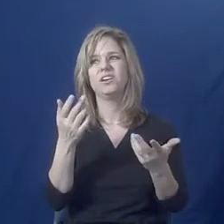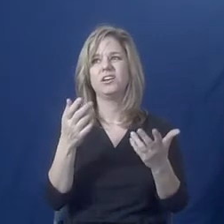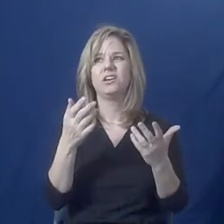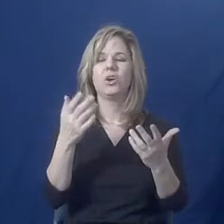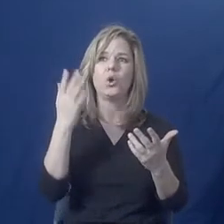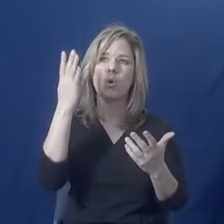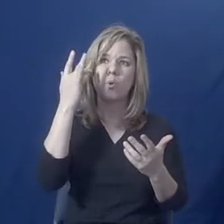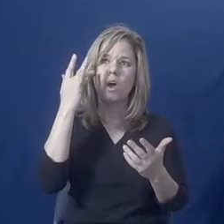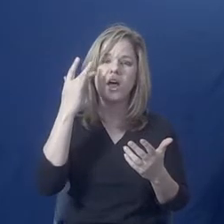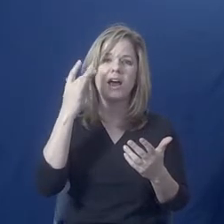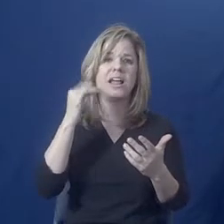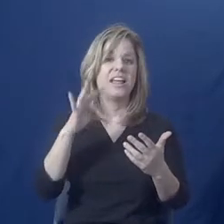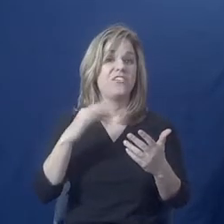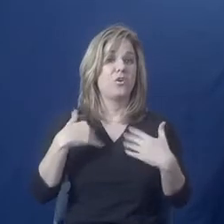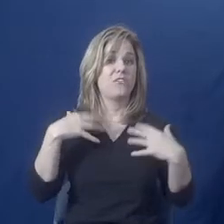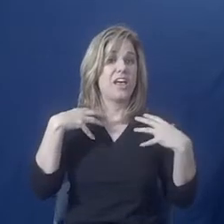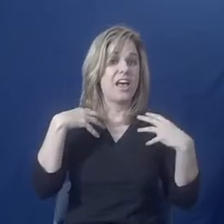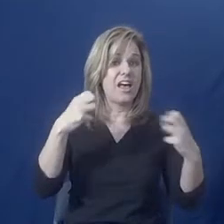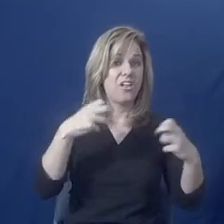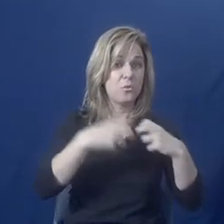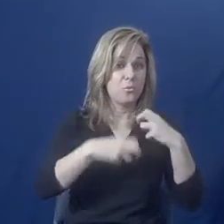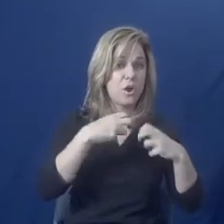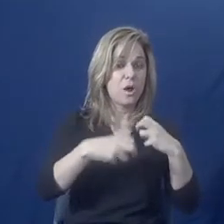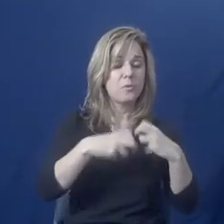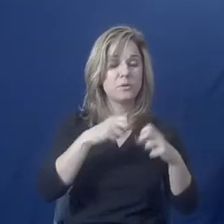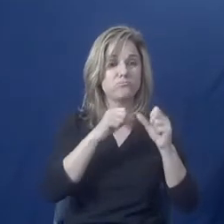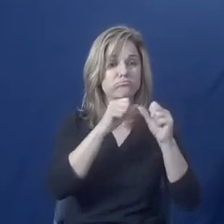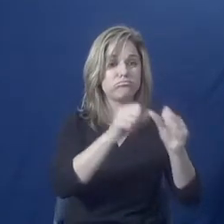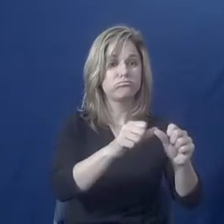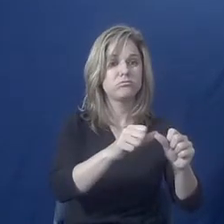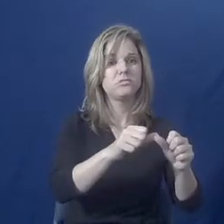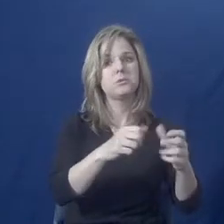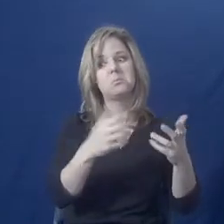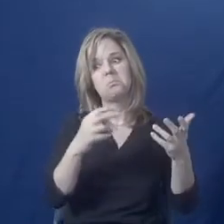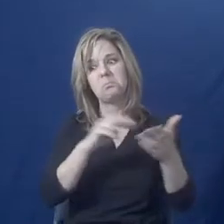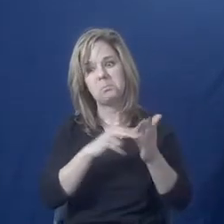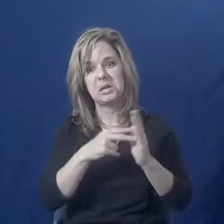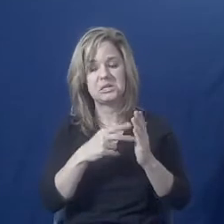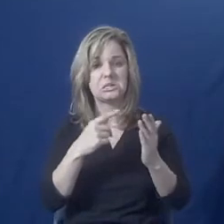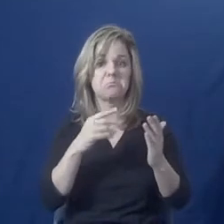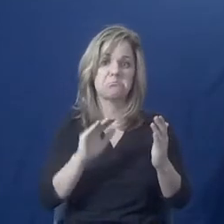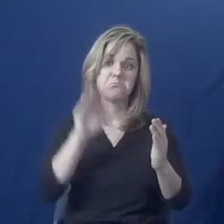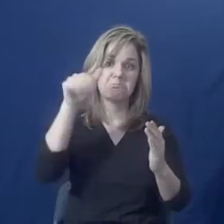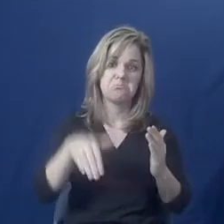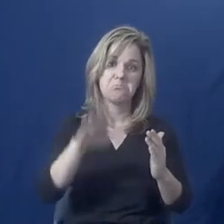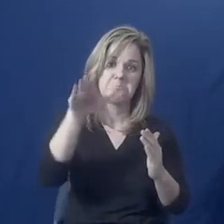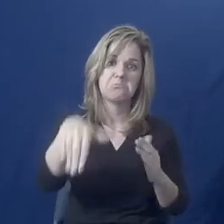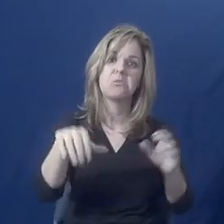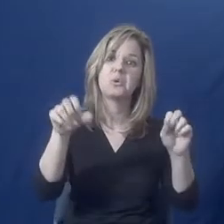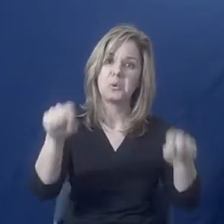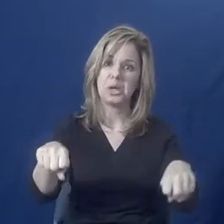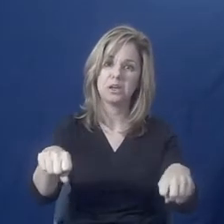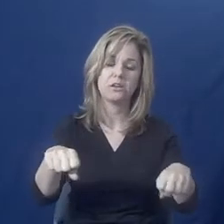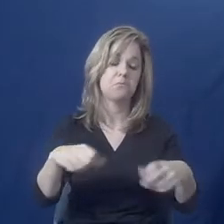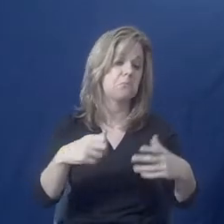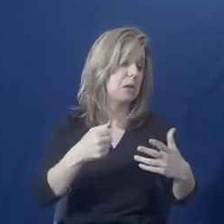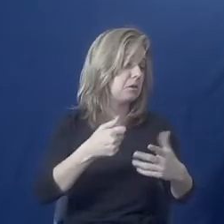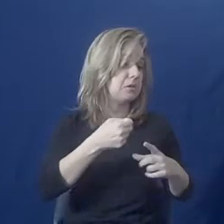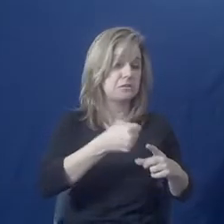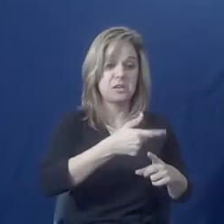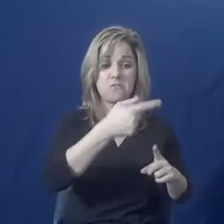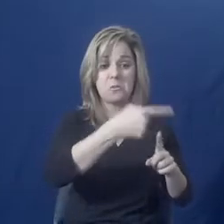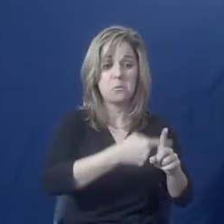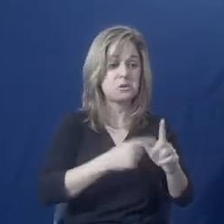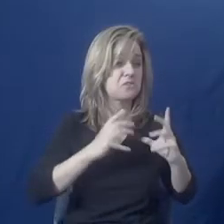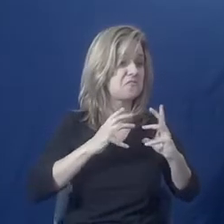forth. They could have a good day. They could have a bad day. They could have a good couple months. They could have a bad couple months. And there's other disabilities